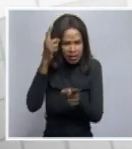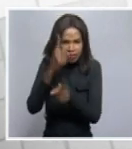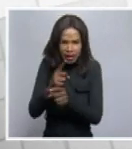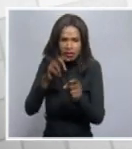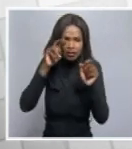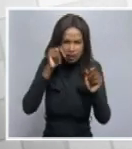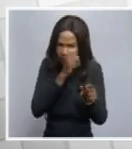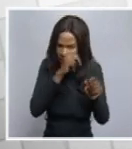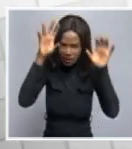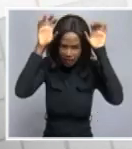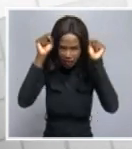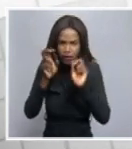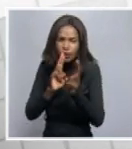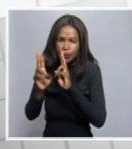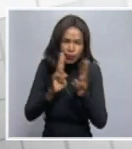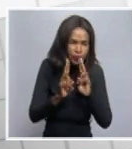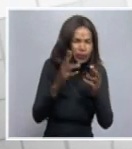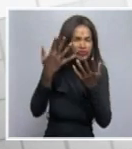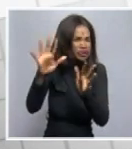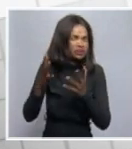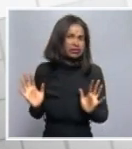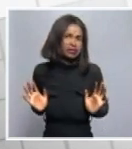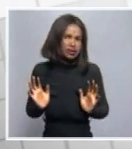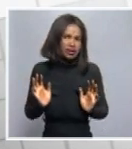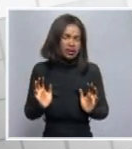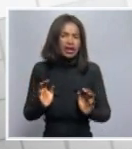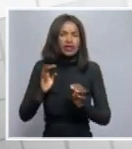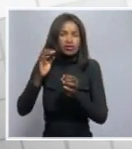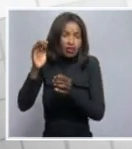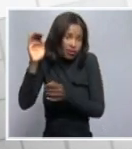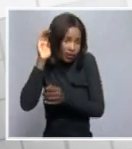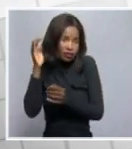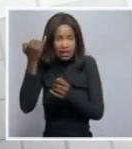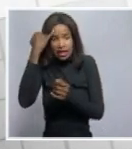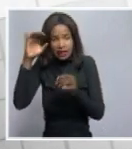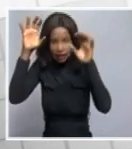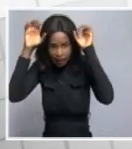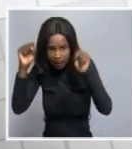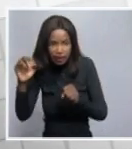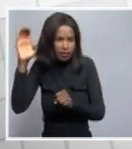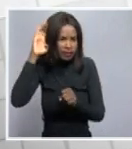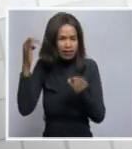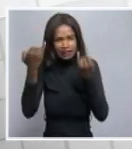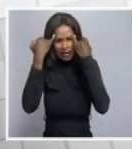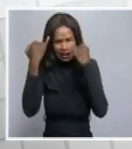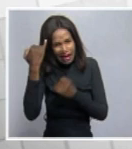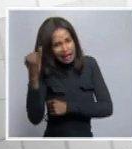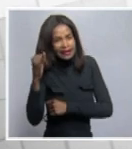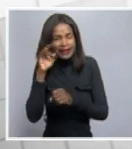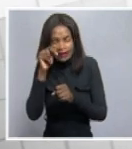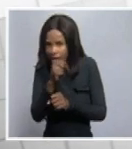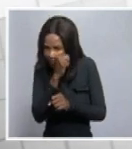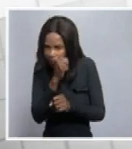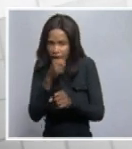basis, the Namibian government approached the German government. And even throughout the process of